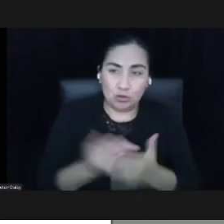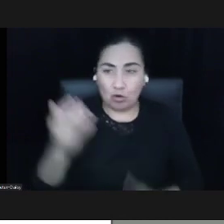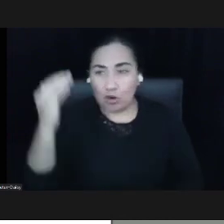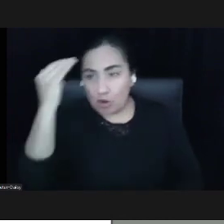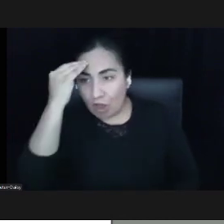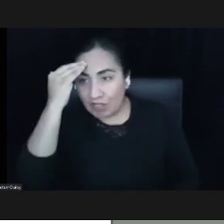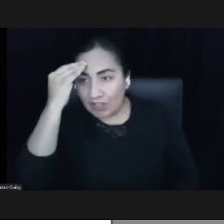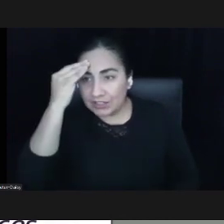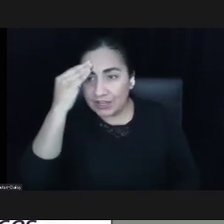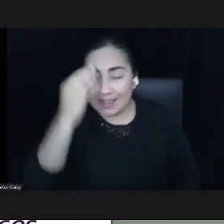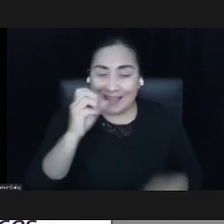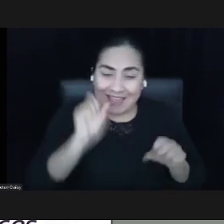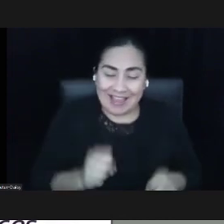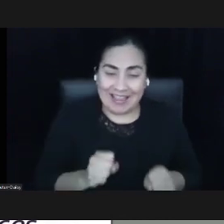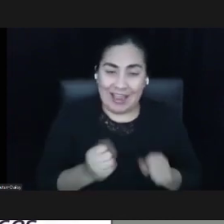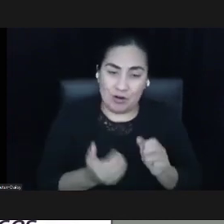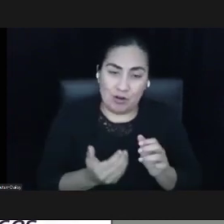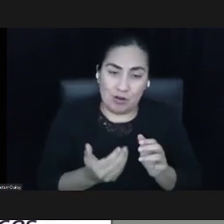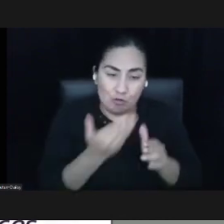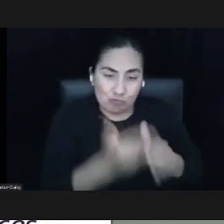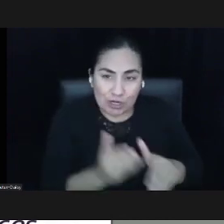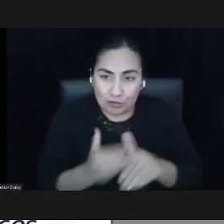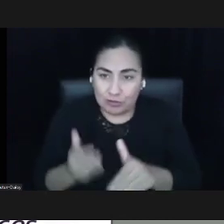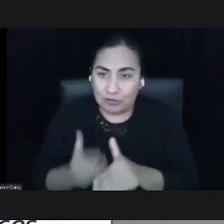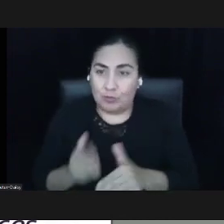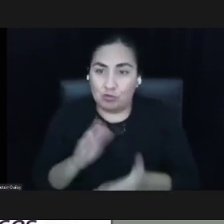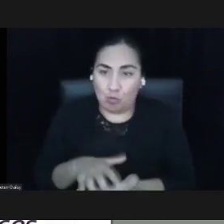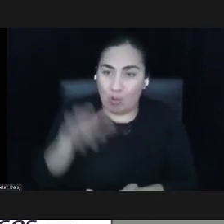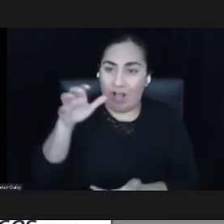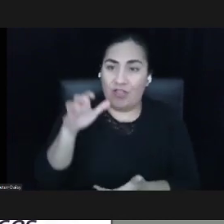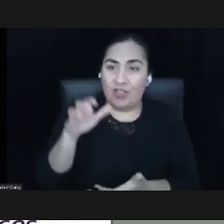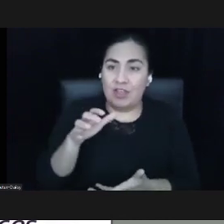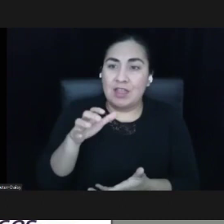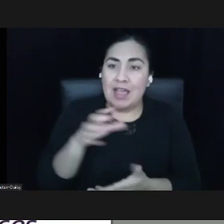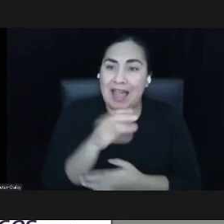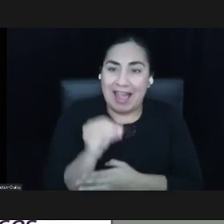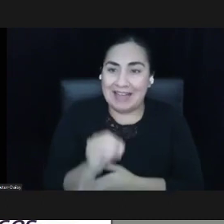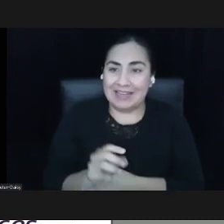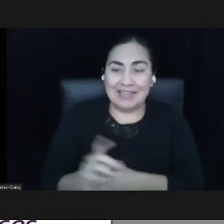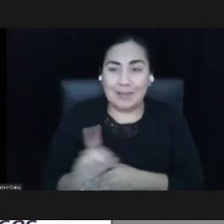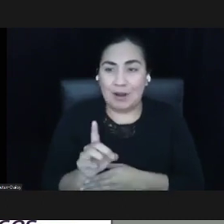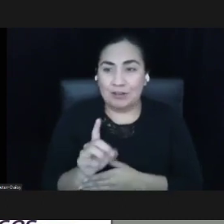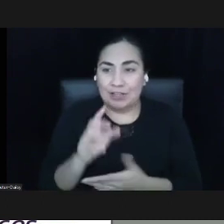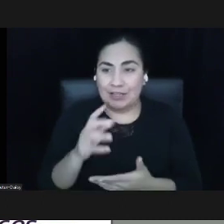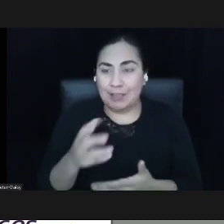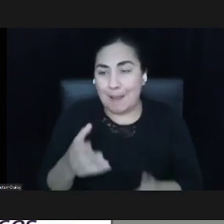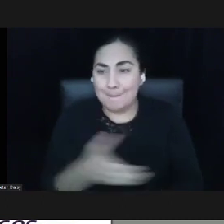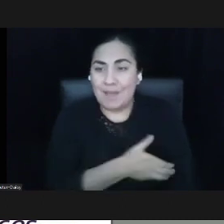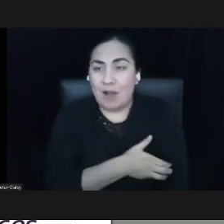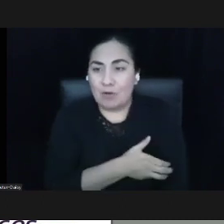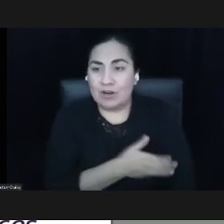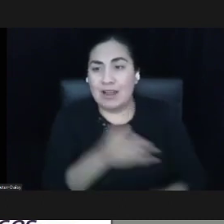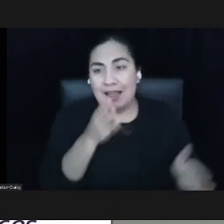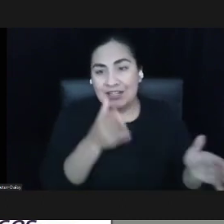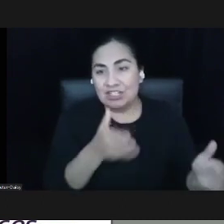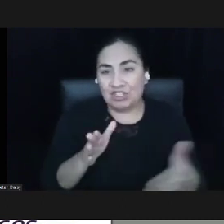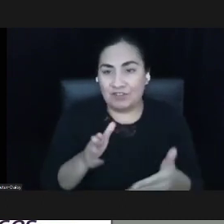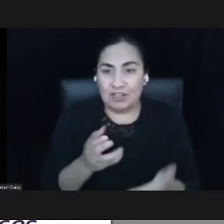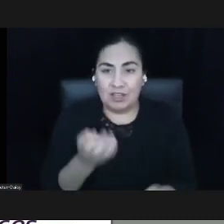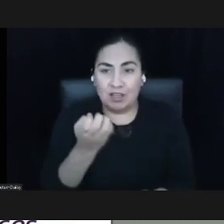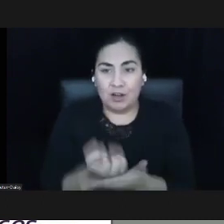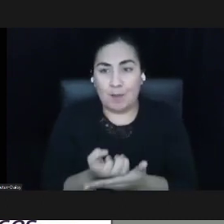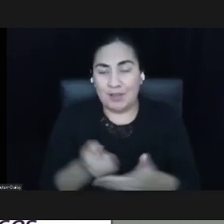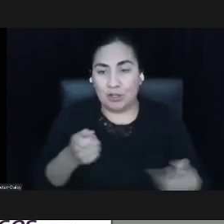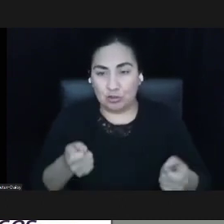control to communities. I believe that Nadia and Sherilyn posted our link to Resonance again